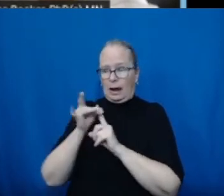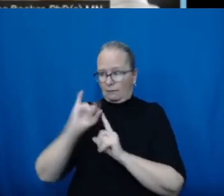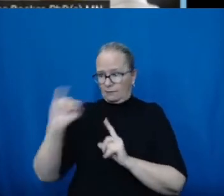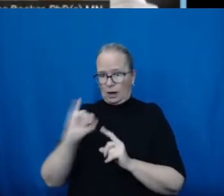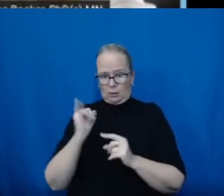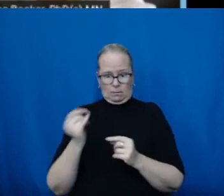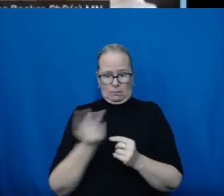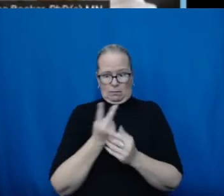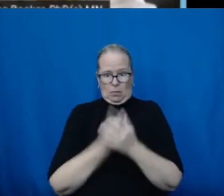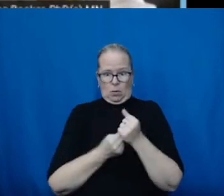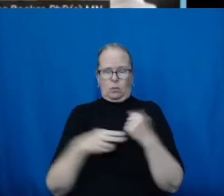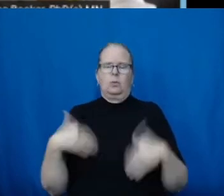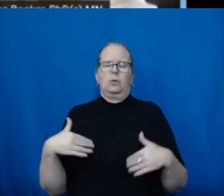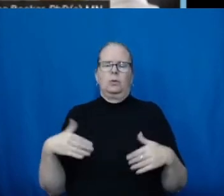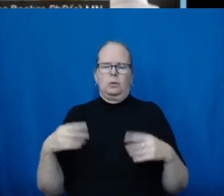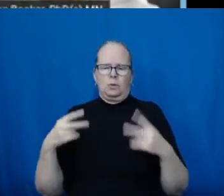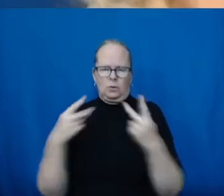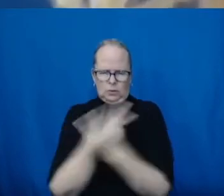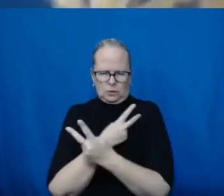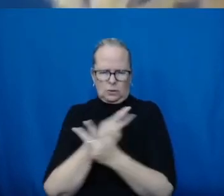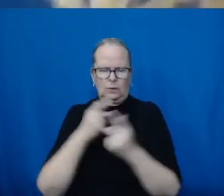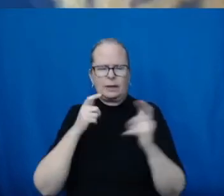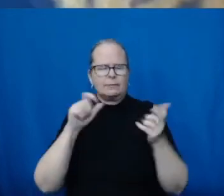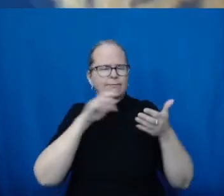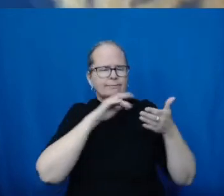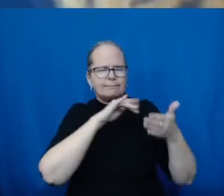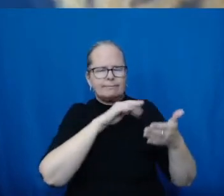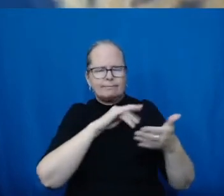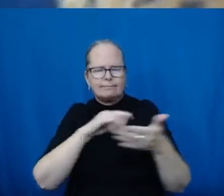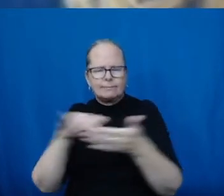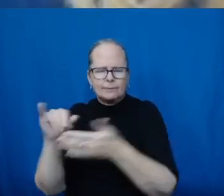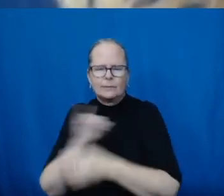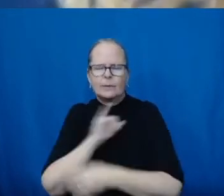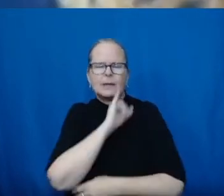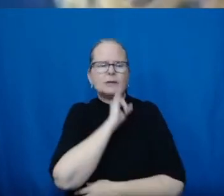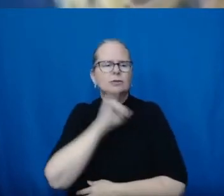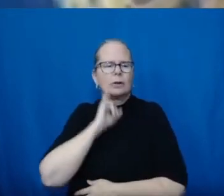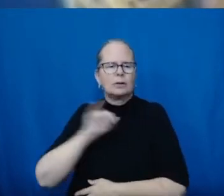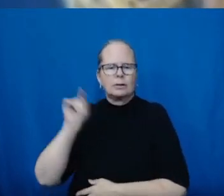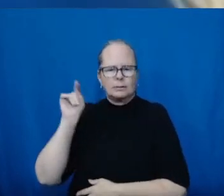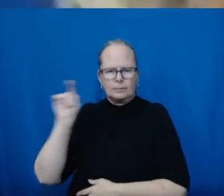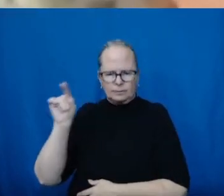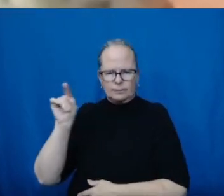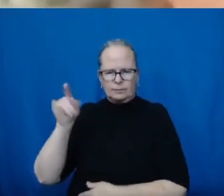I think I'm done. And pregnancy, I know Dr. Cooper will talk pregnancy. So I will sign off for now. Thanks.